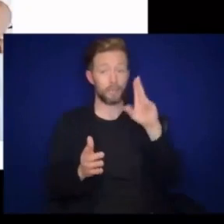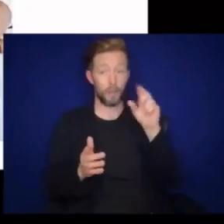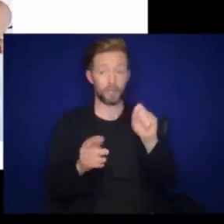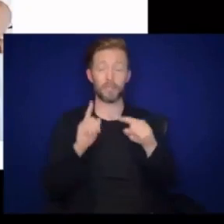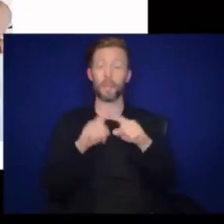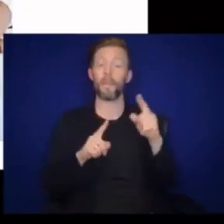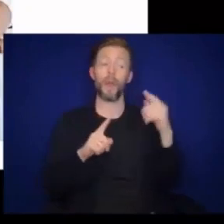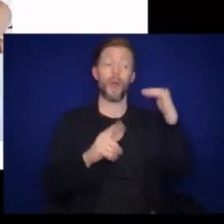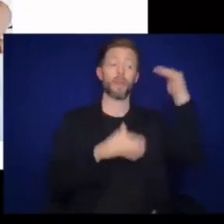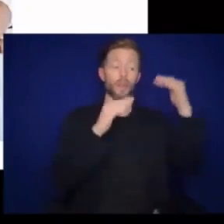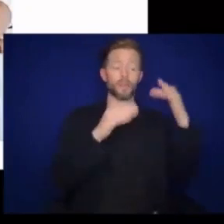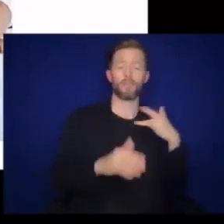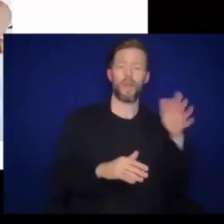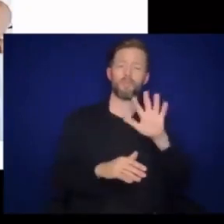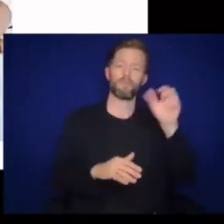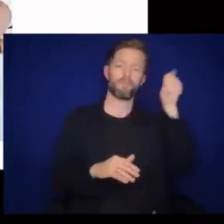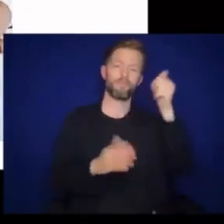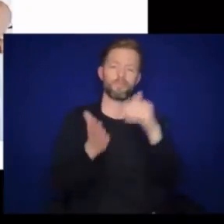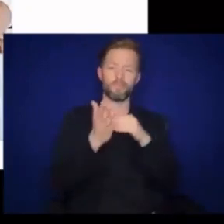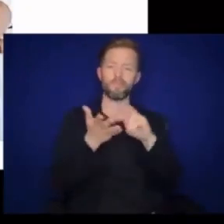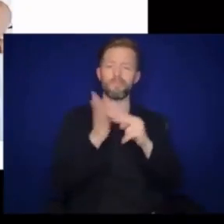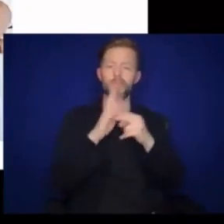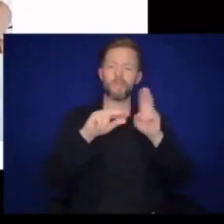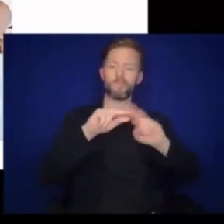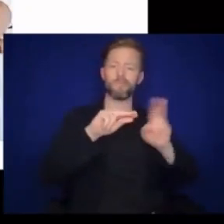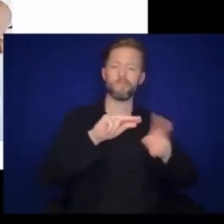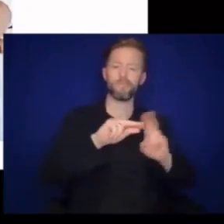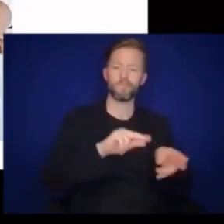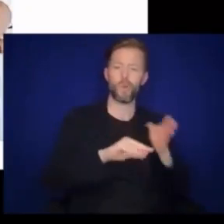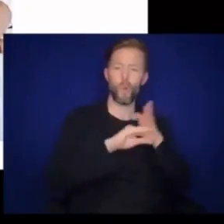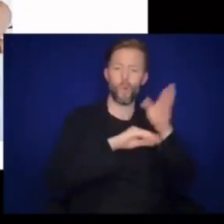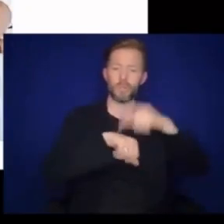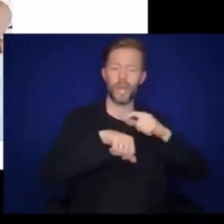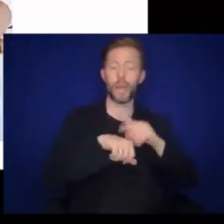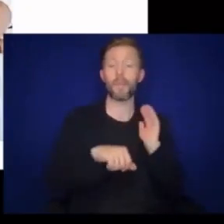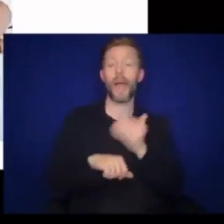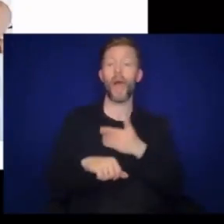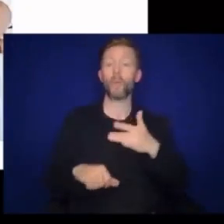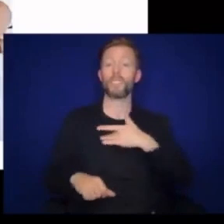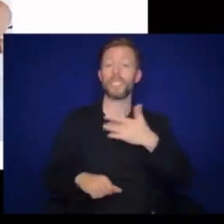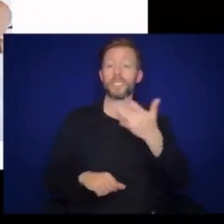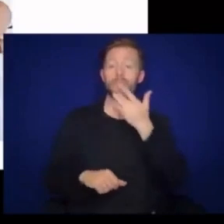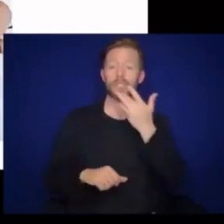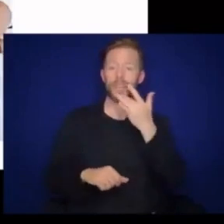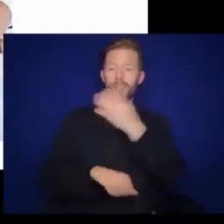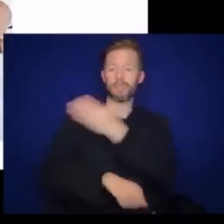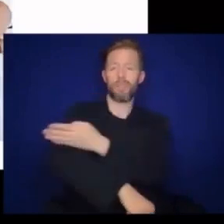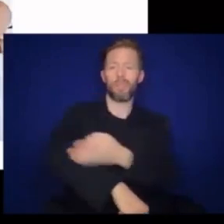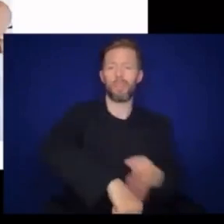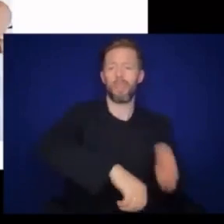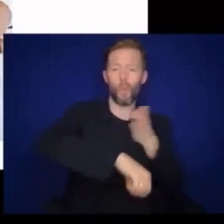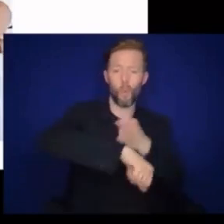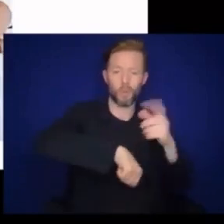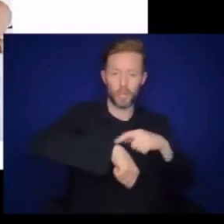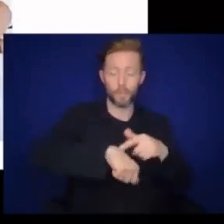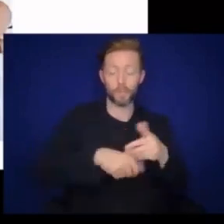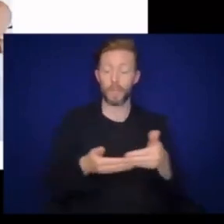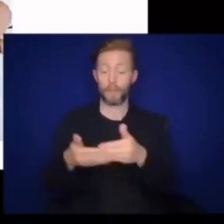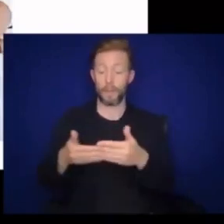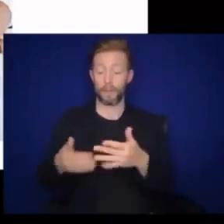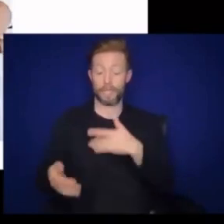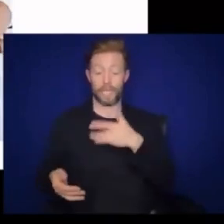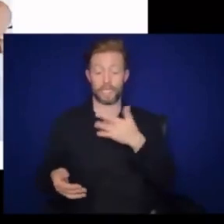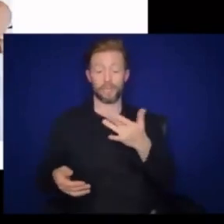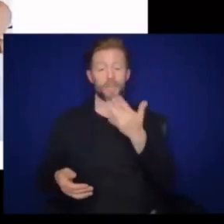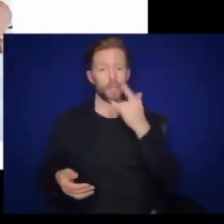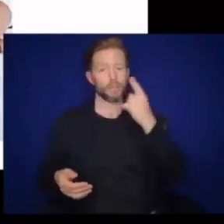adults only have about 10,000 taste buds as we lose them over time and our sense of taste becomes less acute. Baby's sense of taste